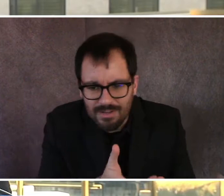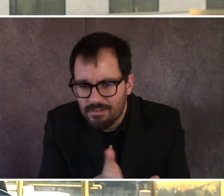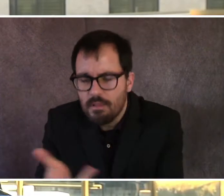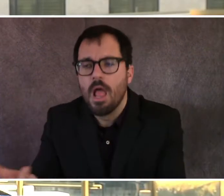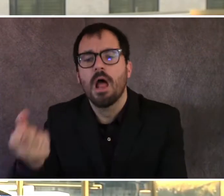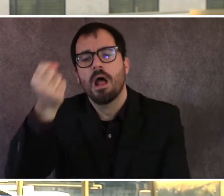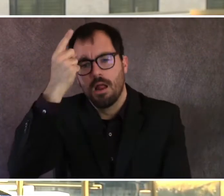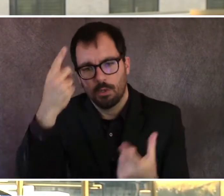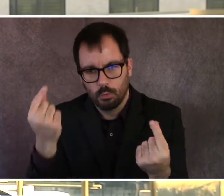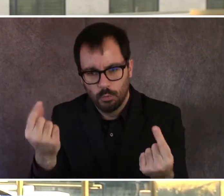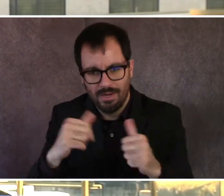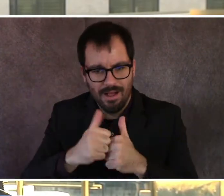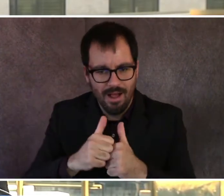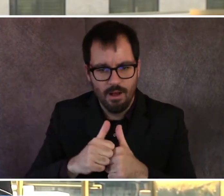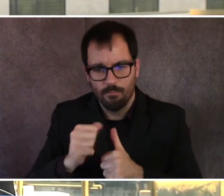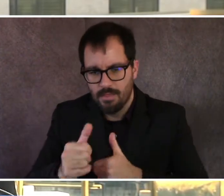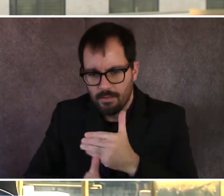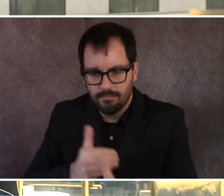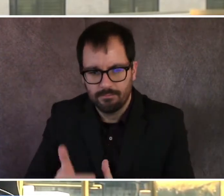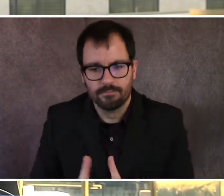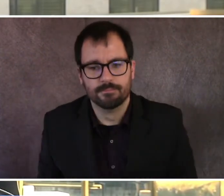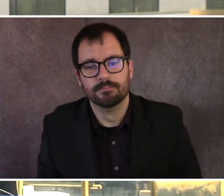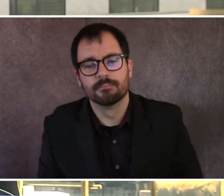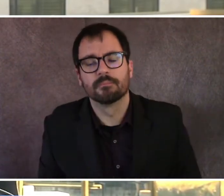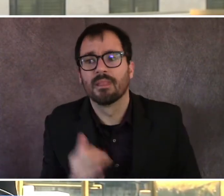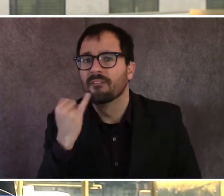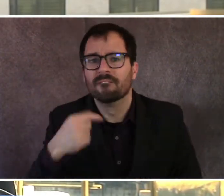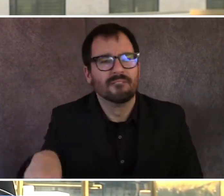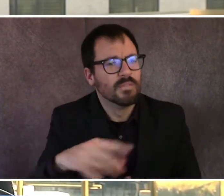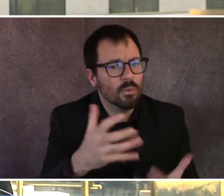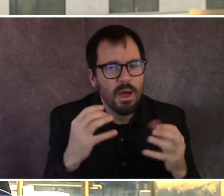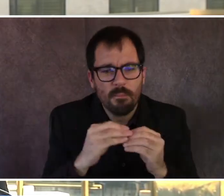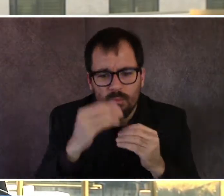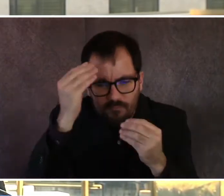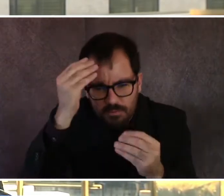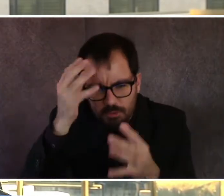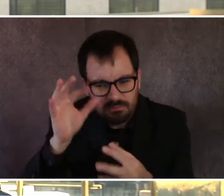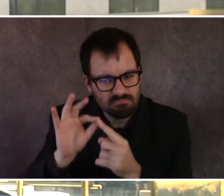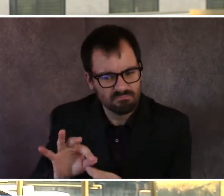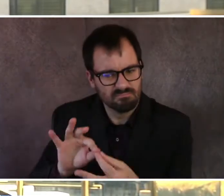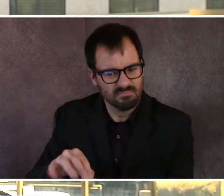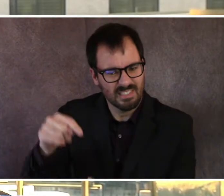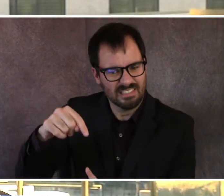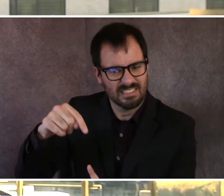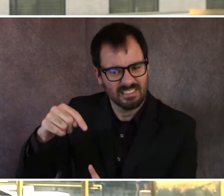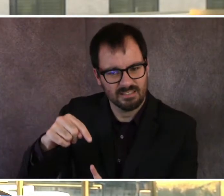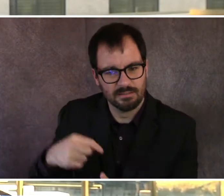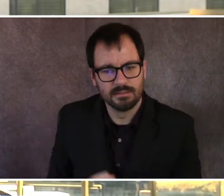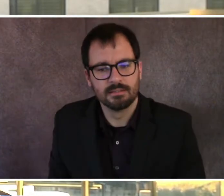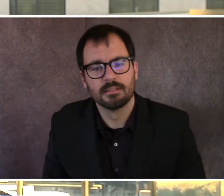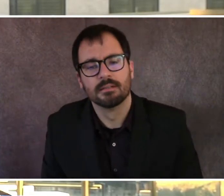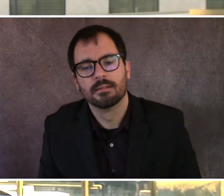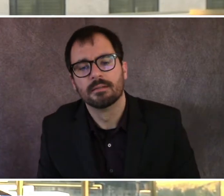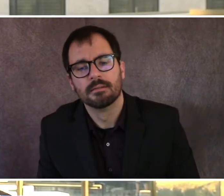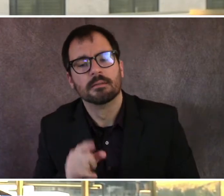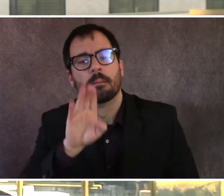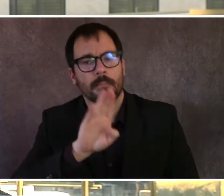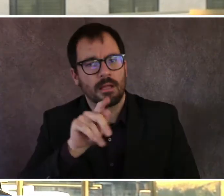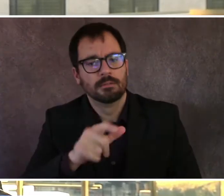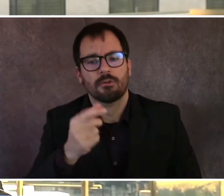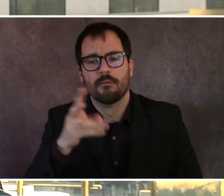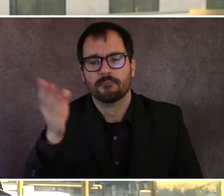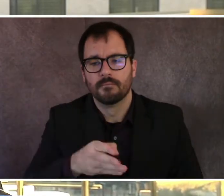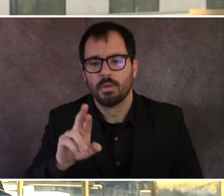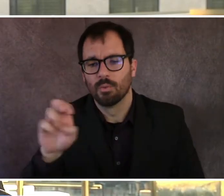wants to find any new regulation or not restriction, but maybe some restrictions that are in there, boston.gov slash reopening. We'll call